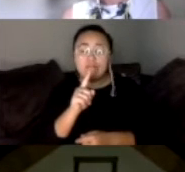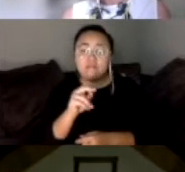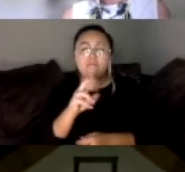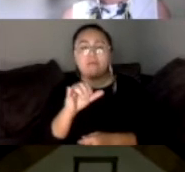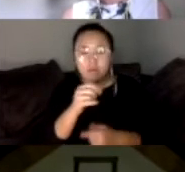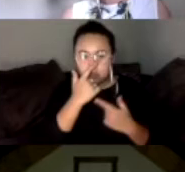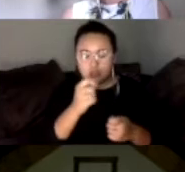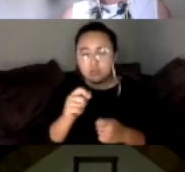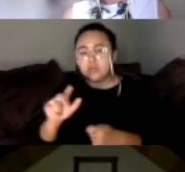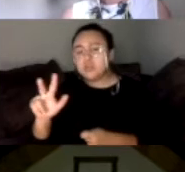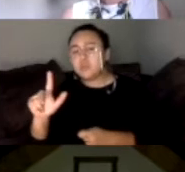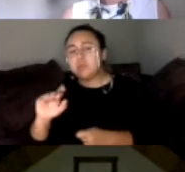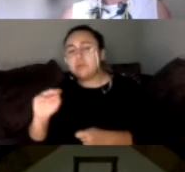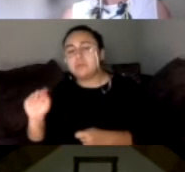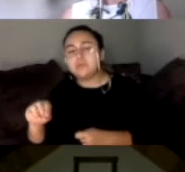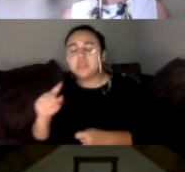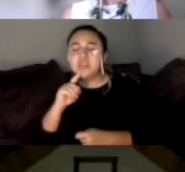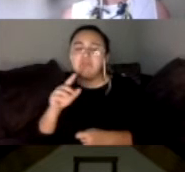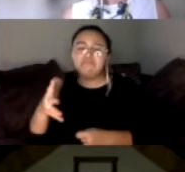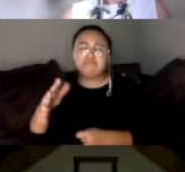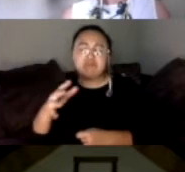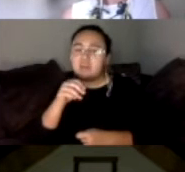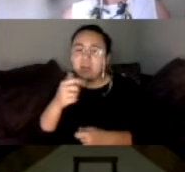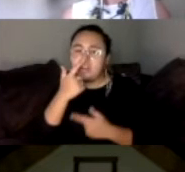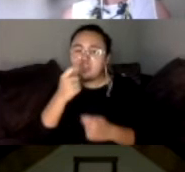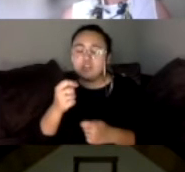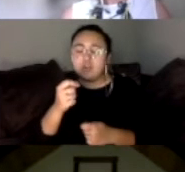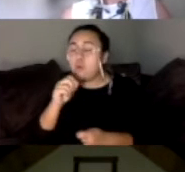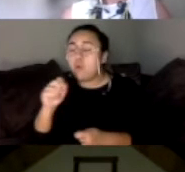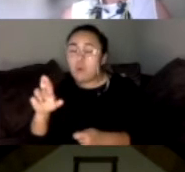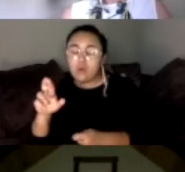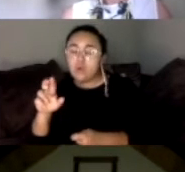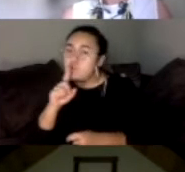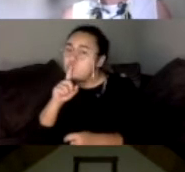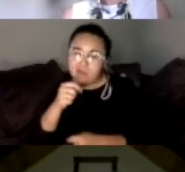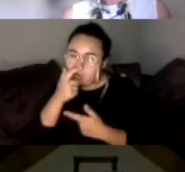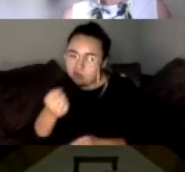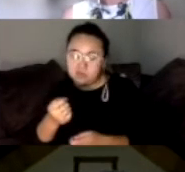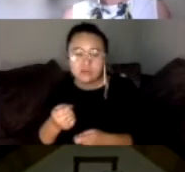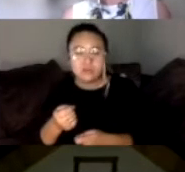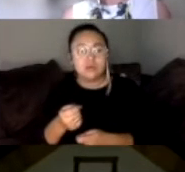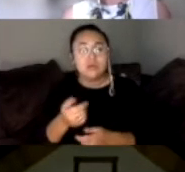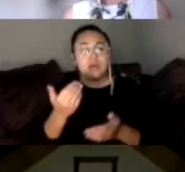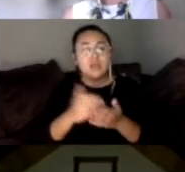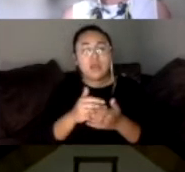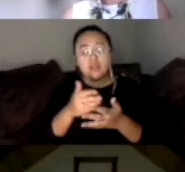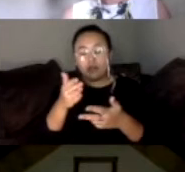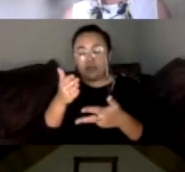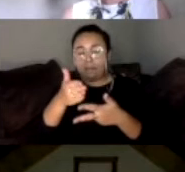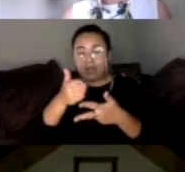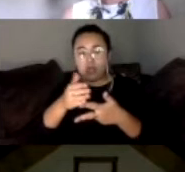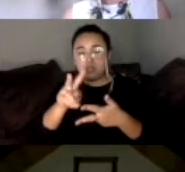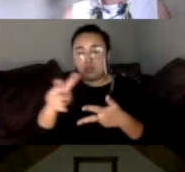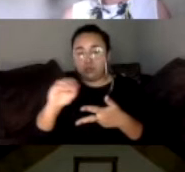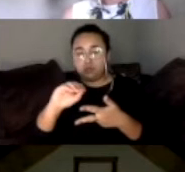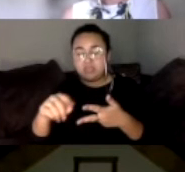said somewhat uninterested or extremely uninterested. Now, again, 22%, that middle category is going to swing things. And this is